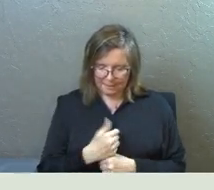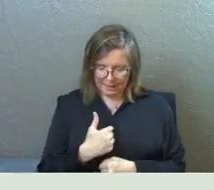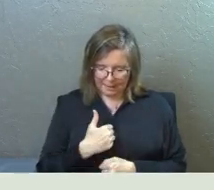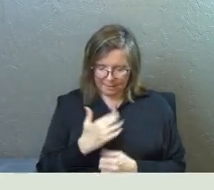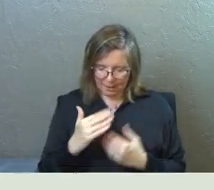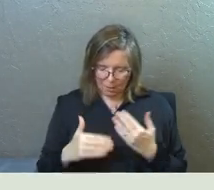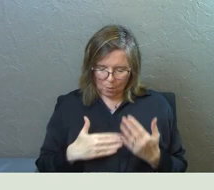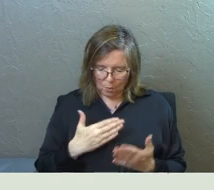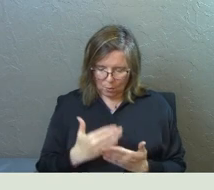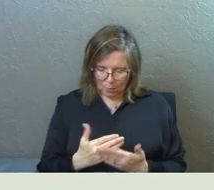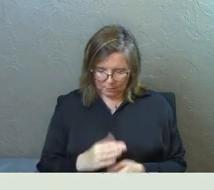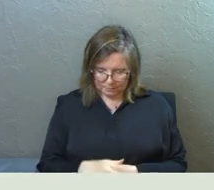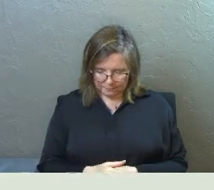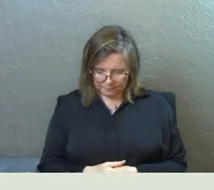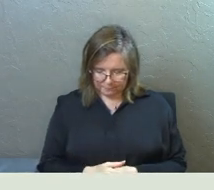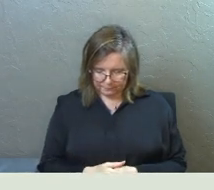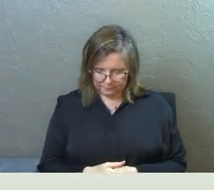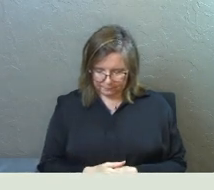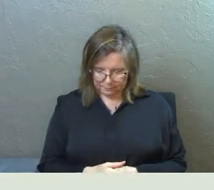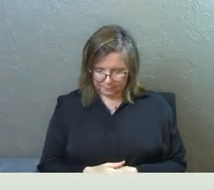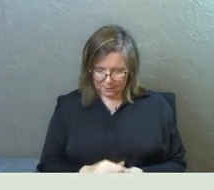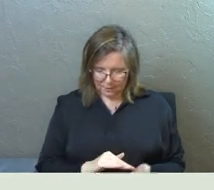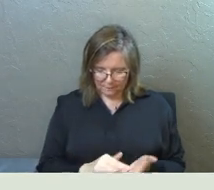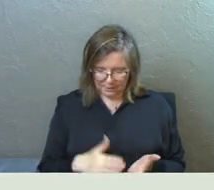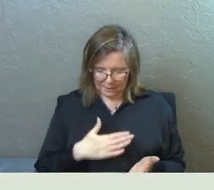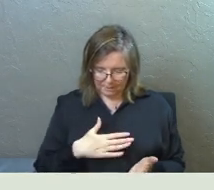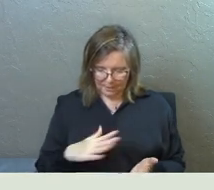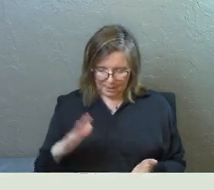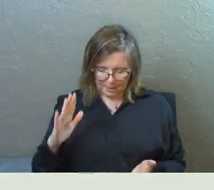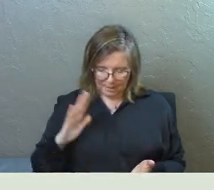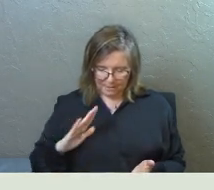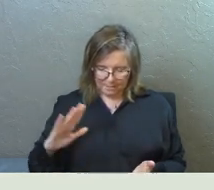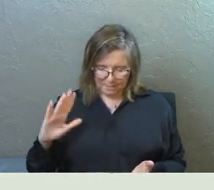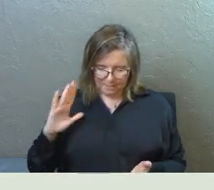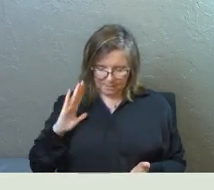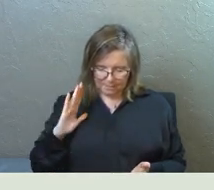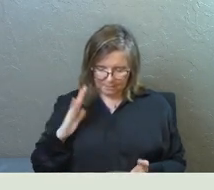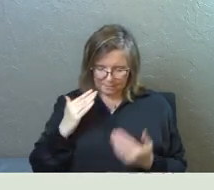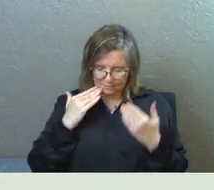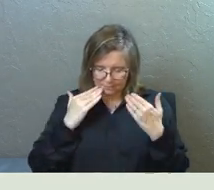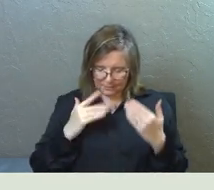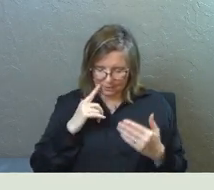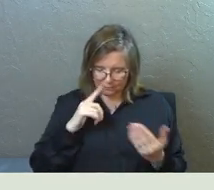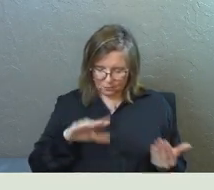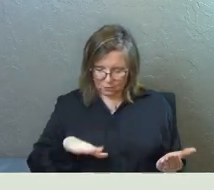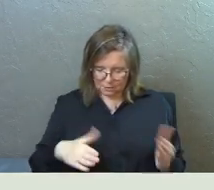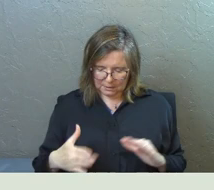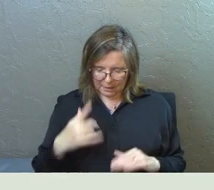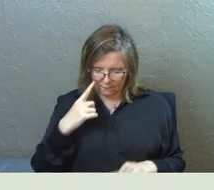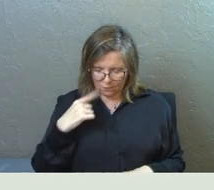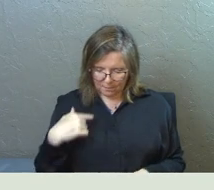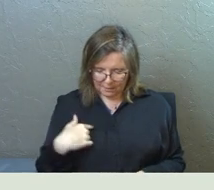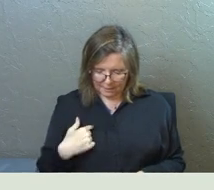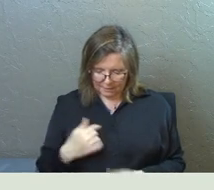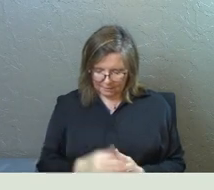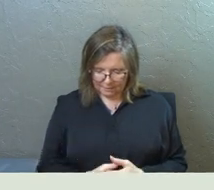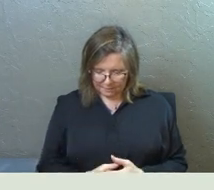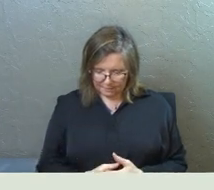me whole. Forgive my past. Thank you for dying for me.